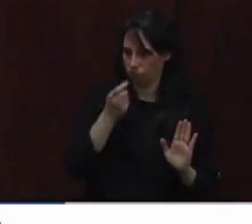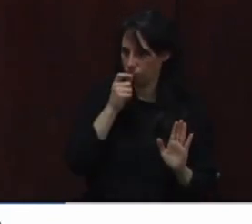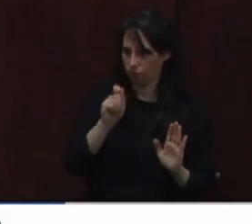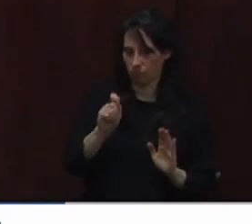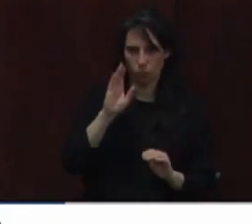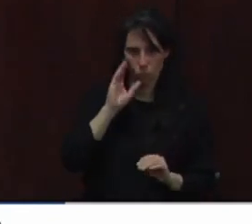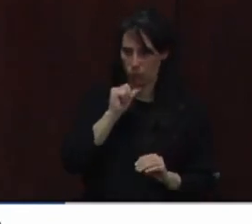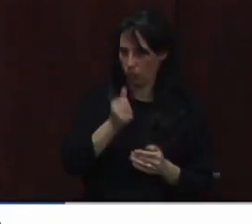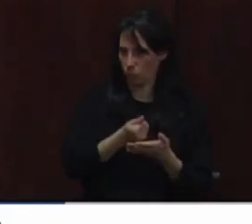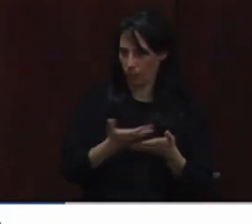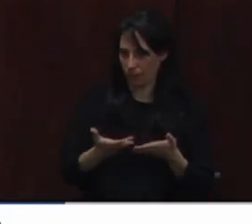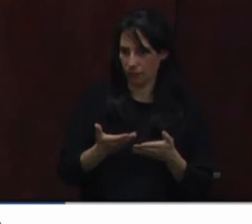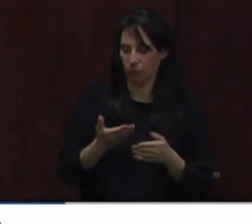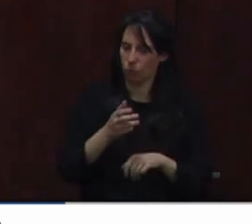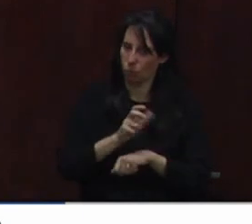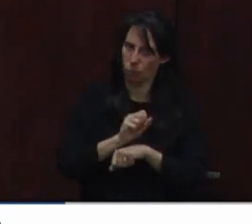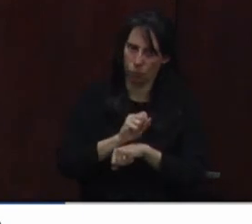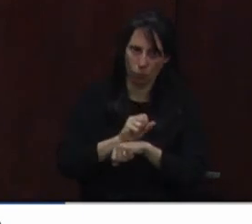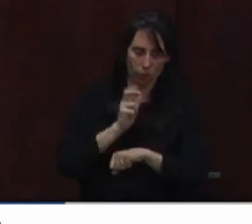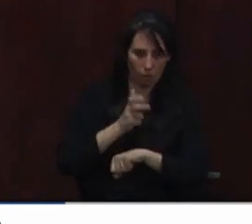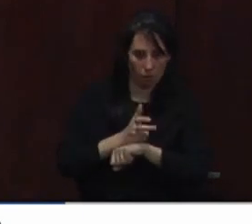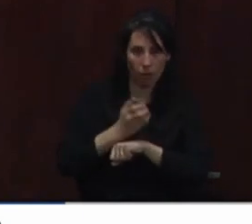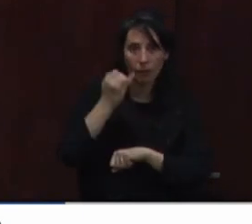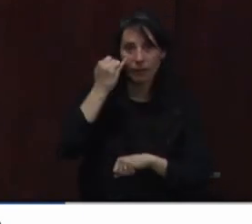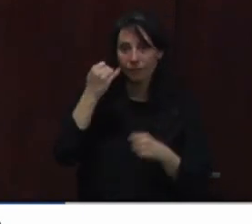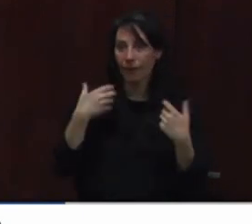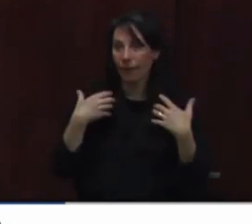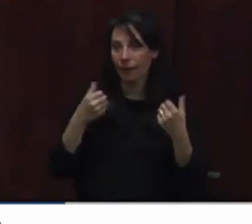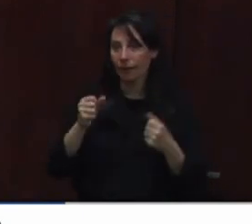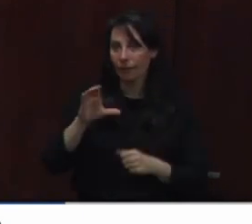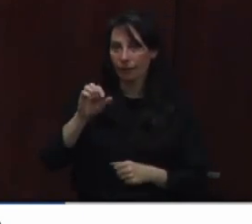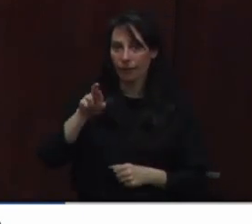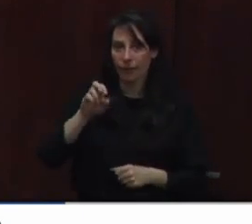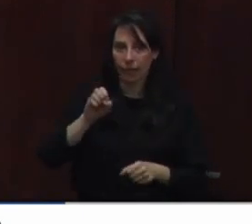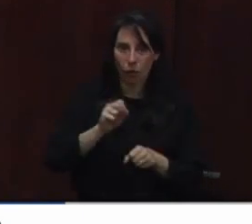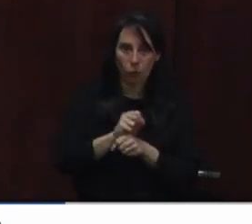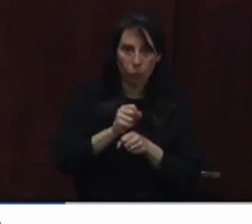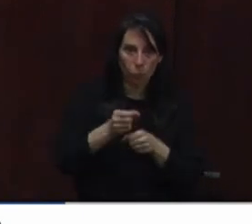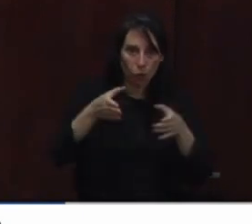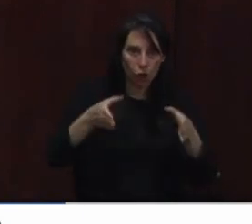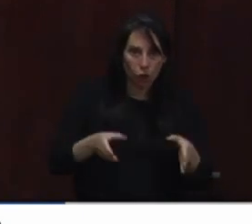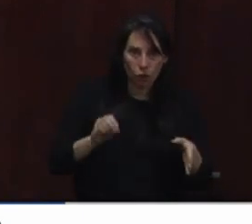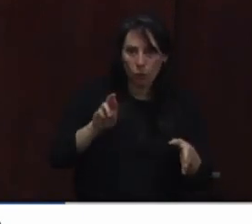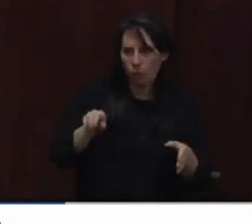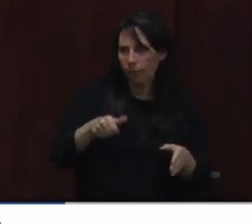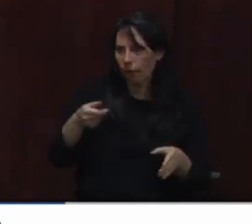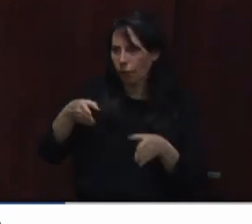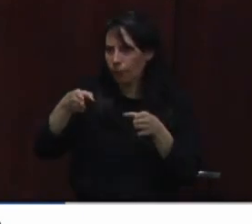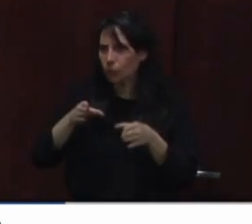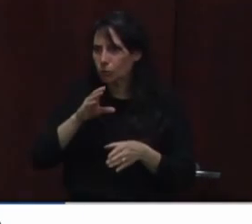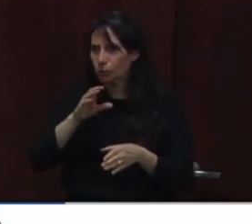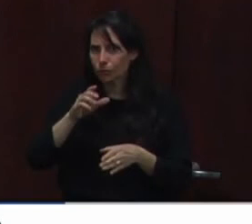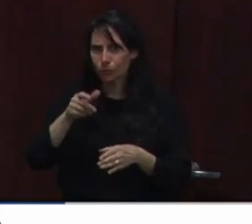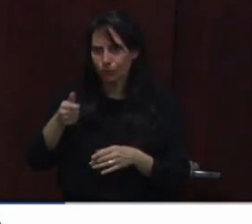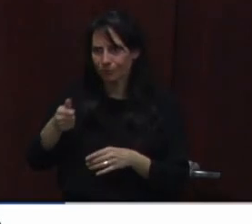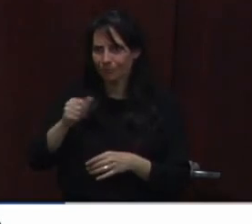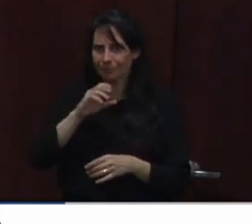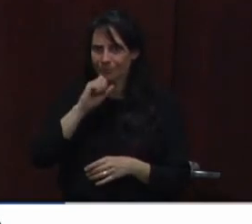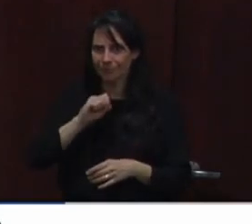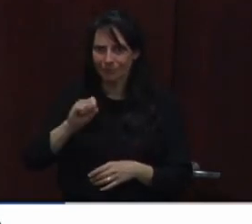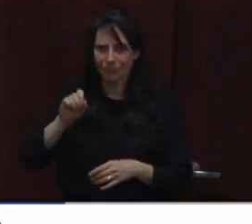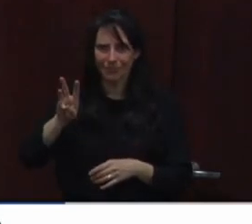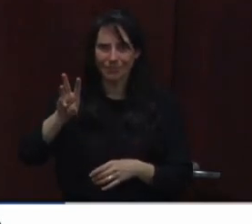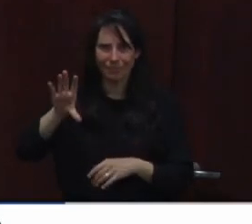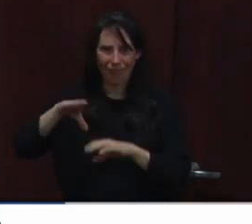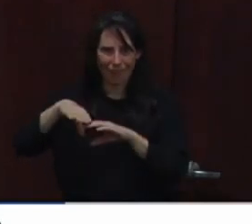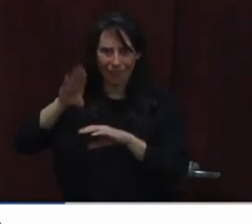that if we have medical first responders or healthcare workers or those who are over 65 that we can pull